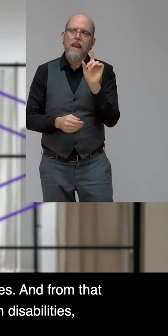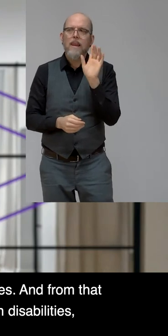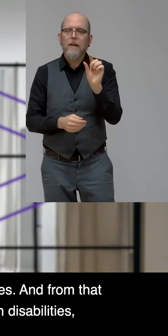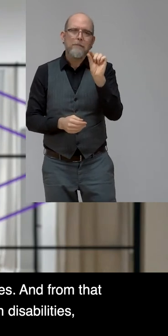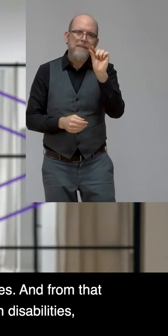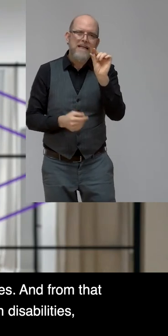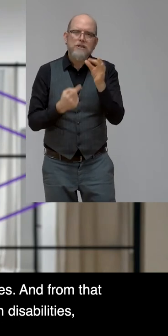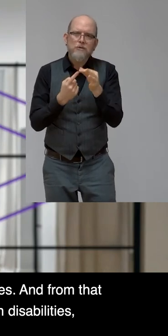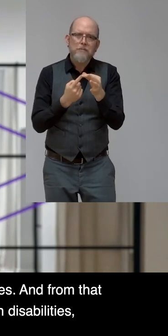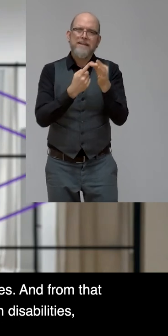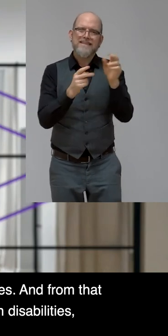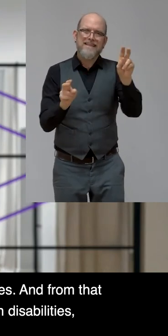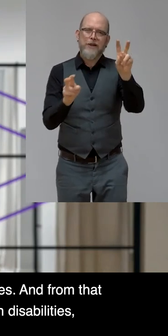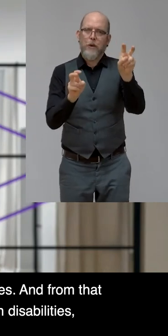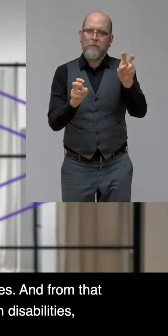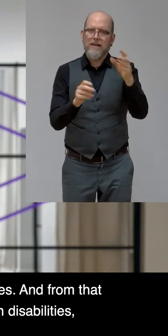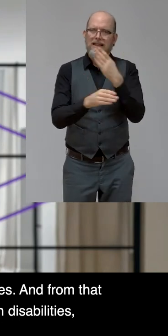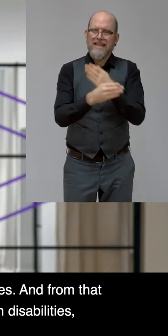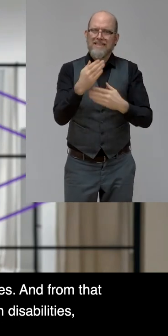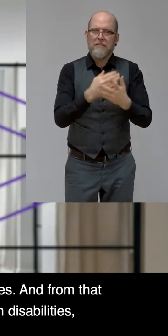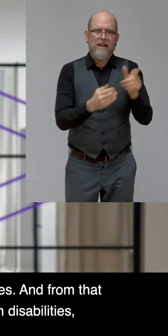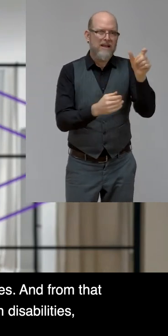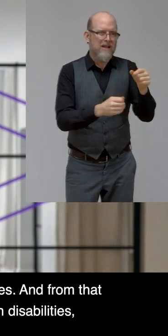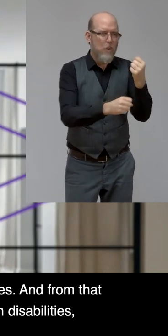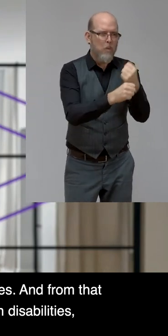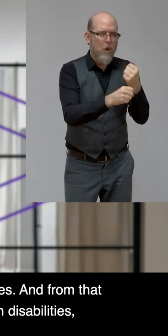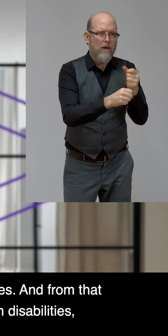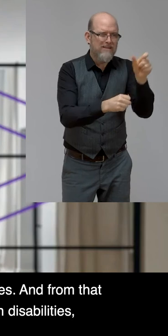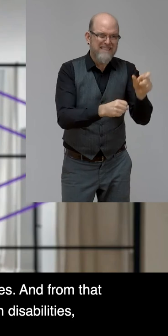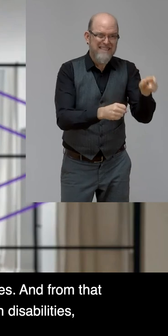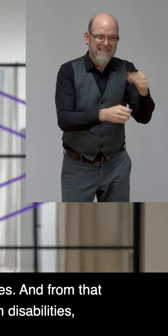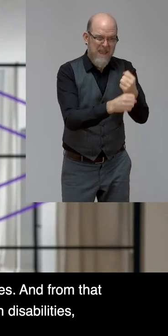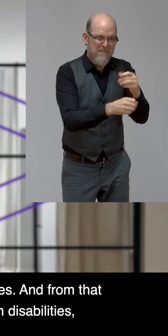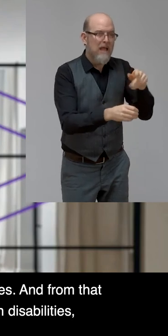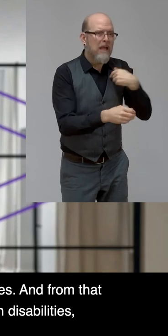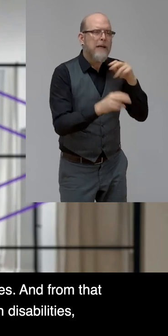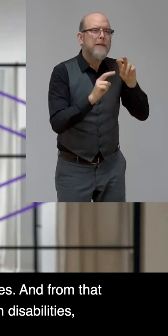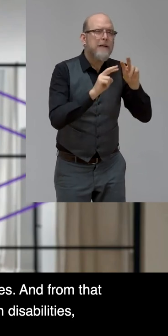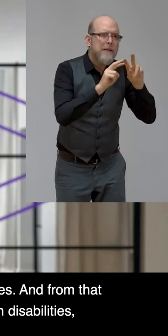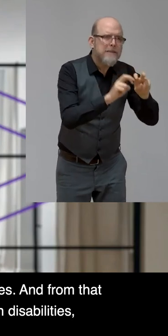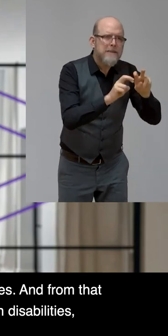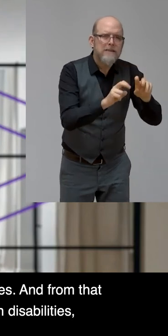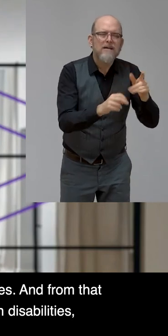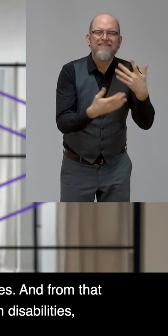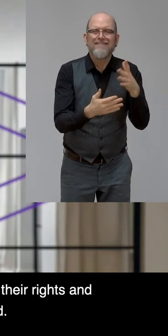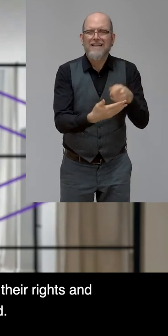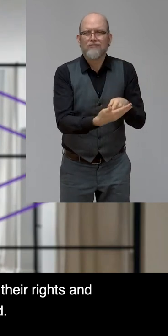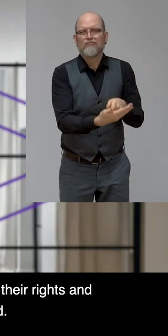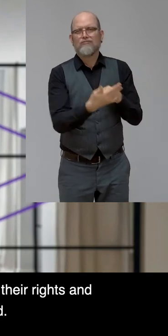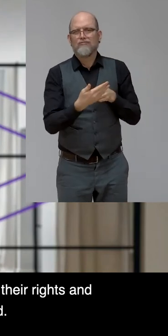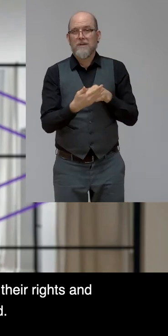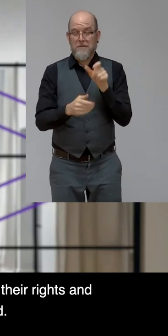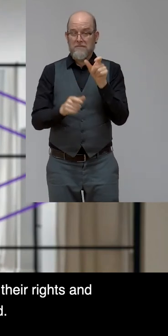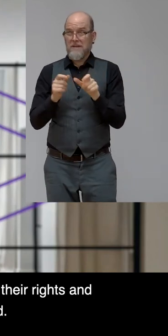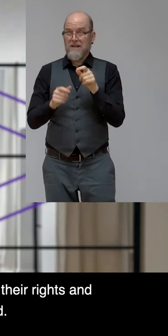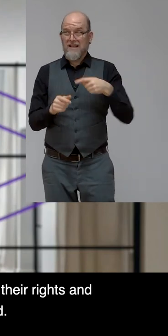And from that study, we did find that the proportion of employees with disabilities who are confident